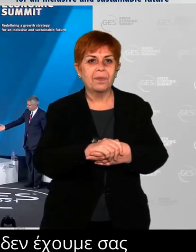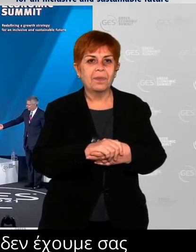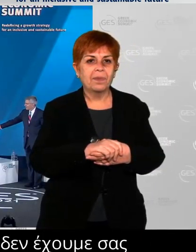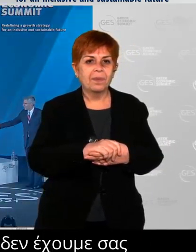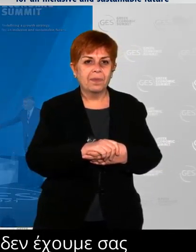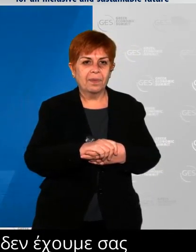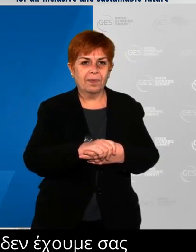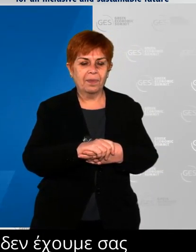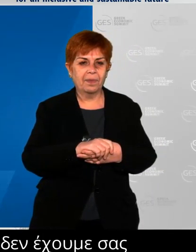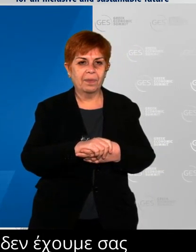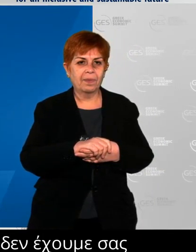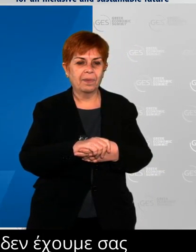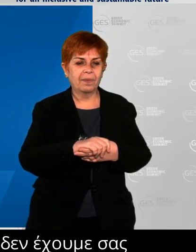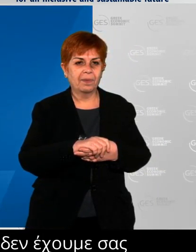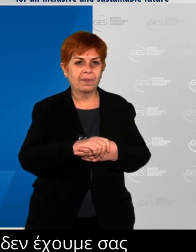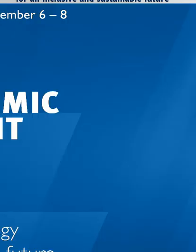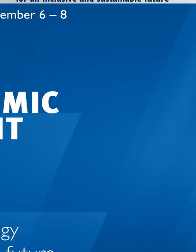Thank you so much. Thanks a lot.